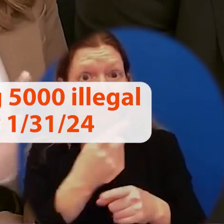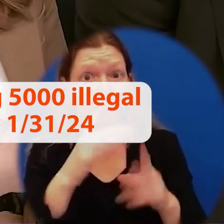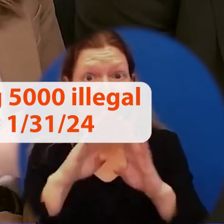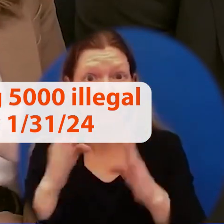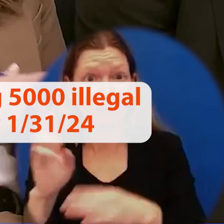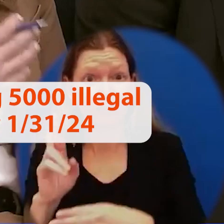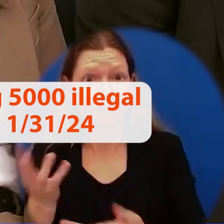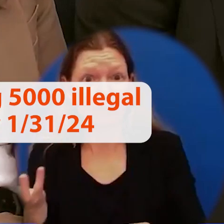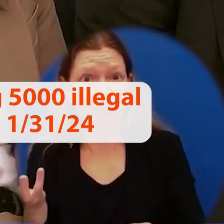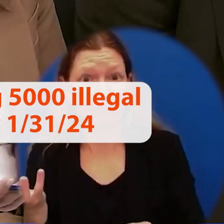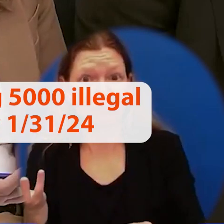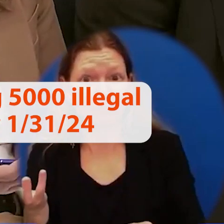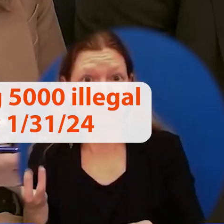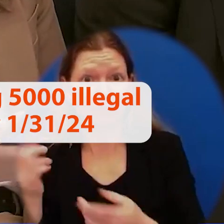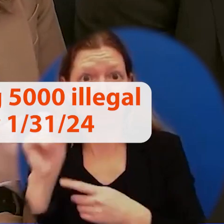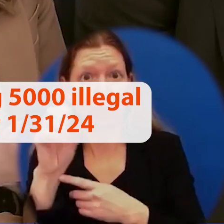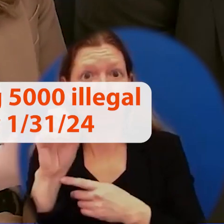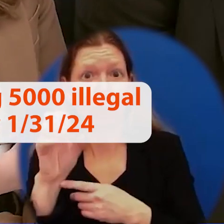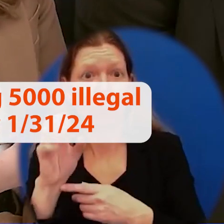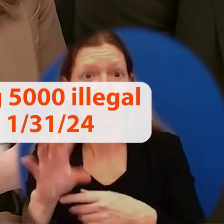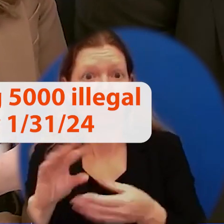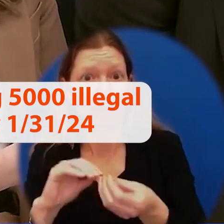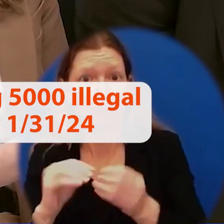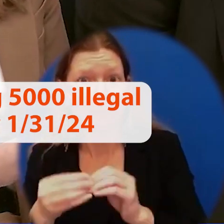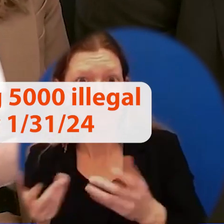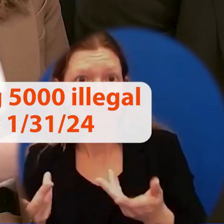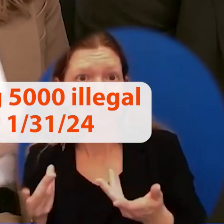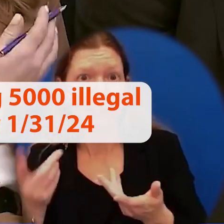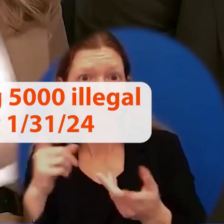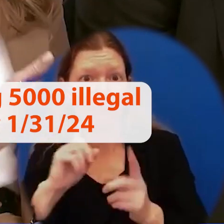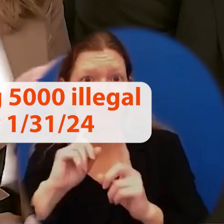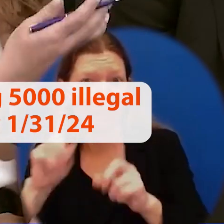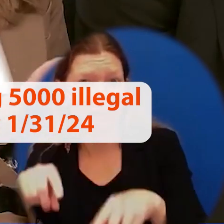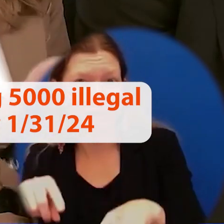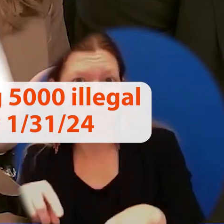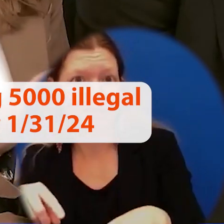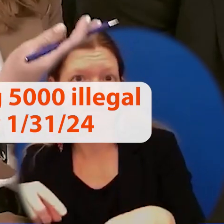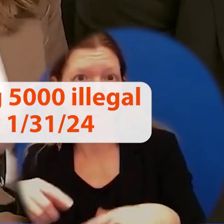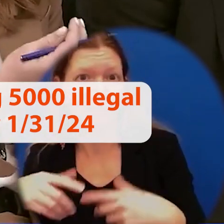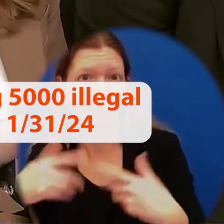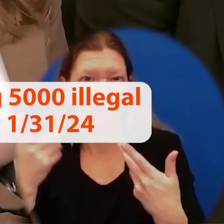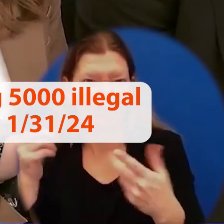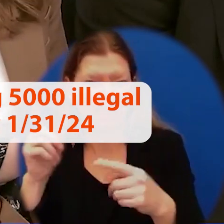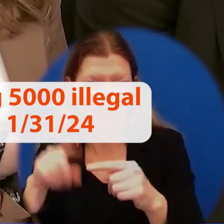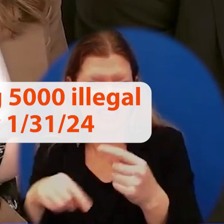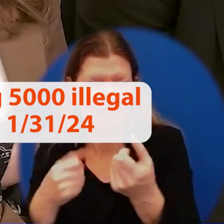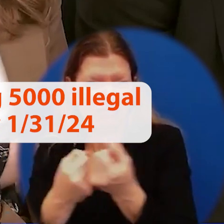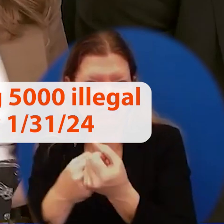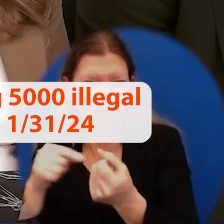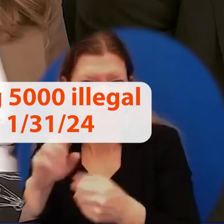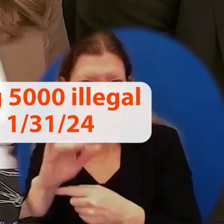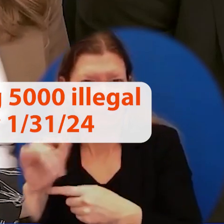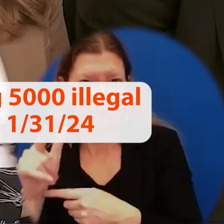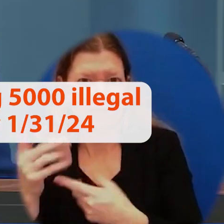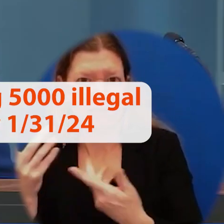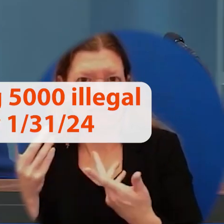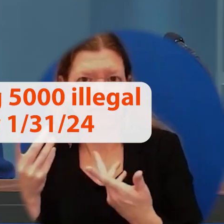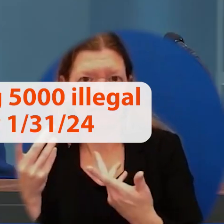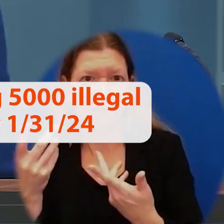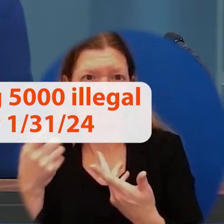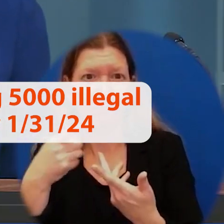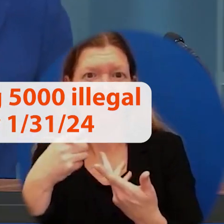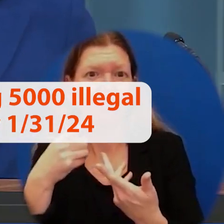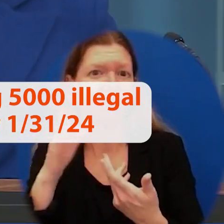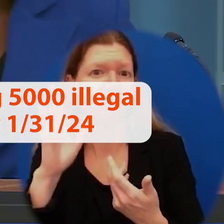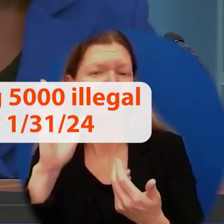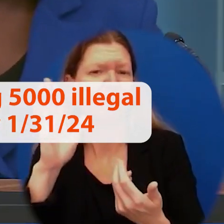calling them out and saying this is a reason they can't support this kind of bill. So are you guys doing yourself a disservice by not talking about some of these specifics? I'm going to be very clear here.